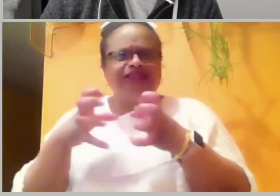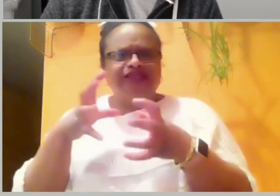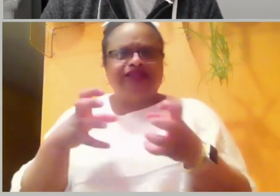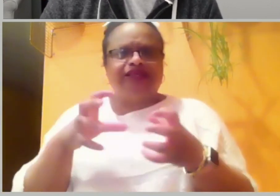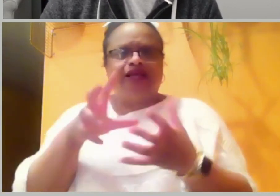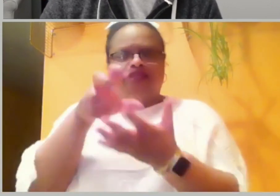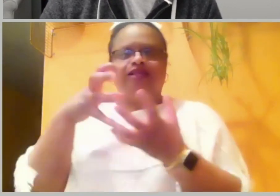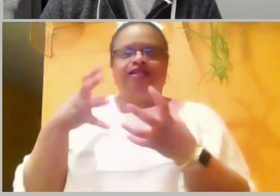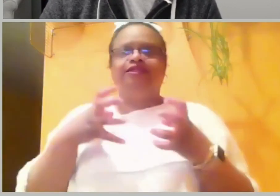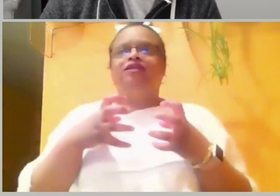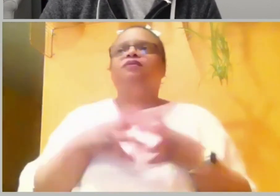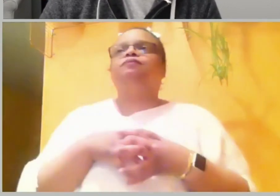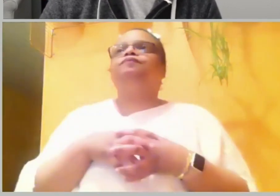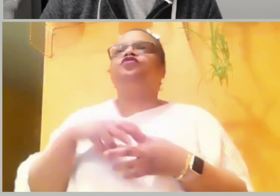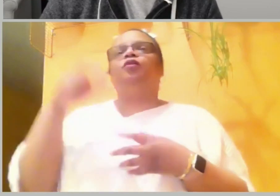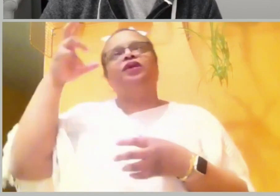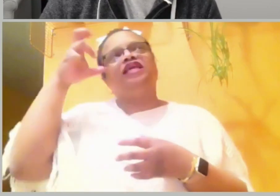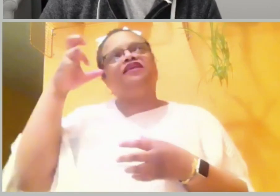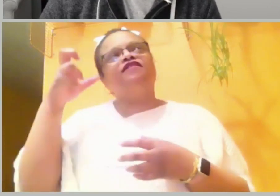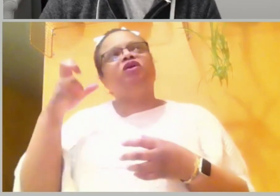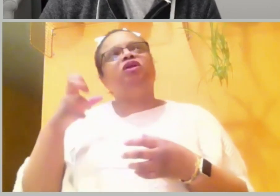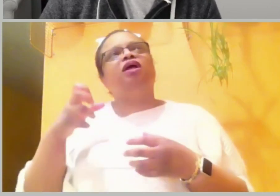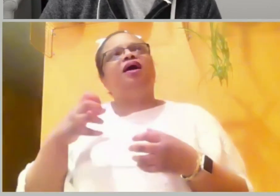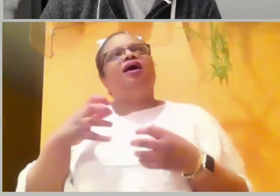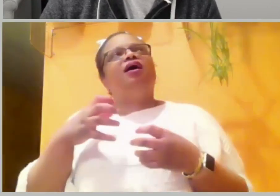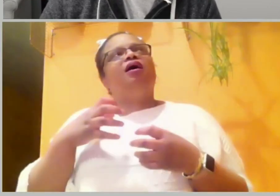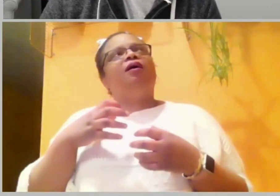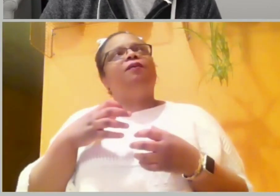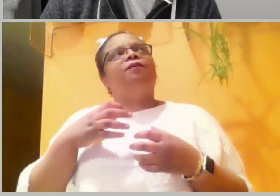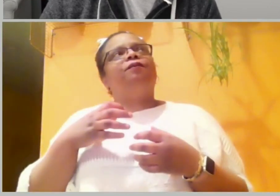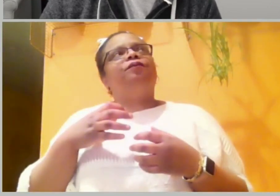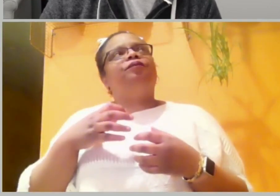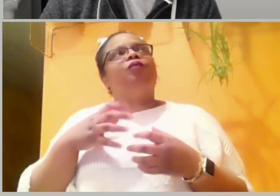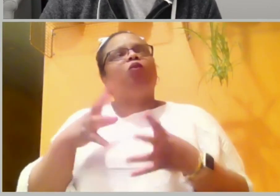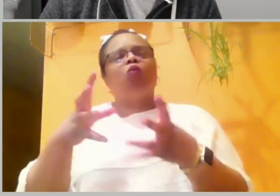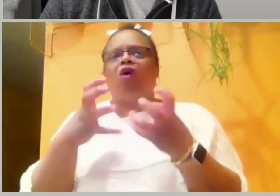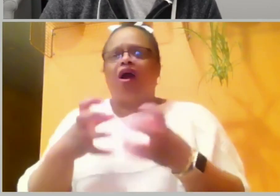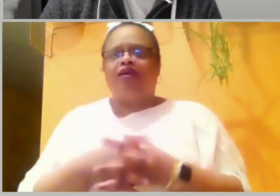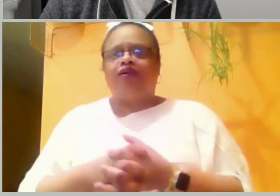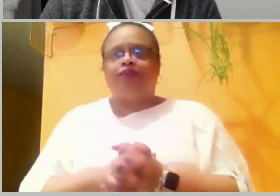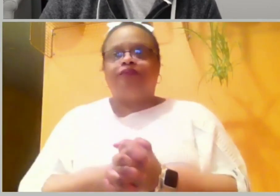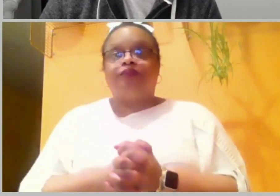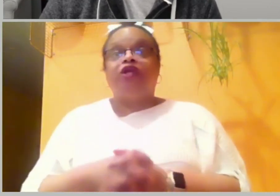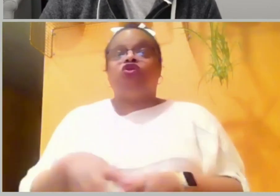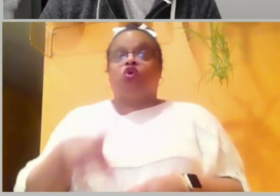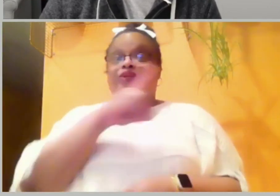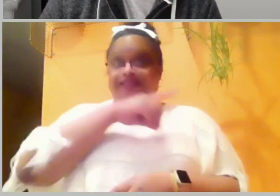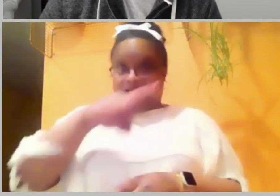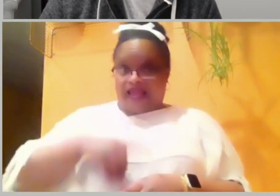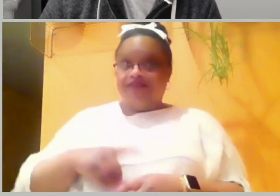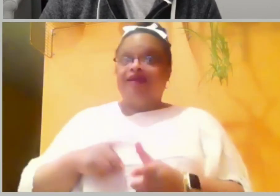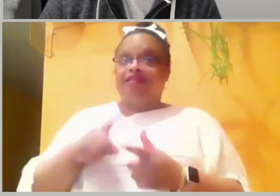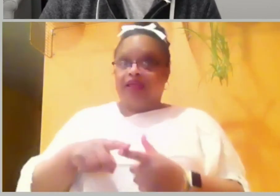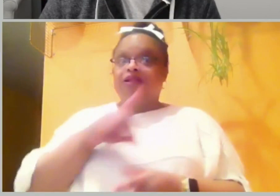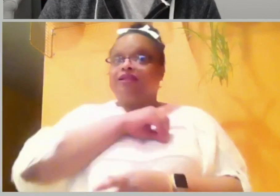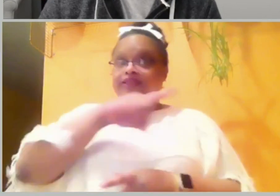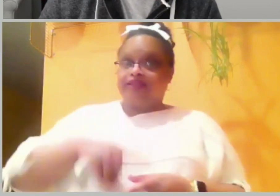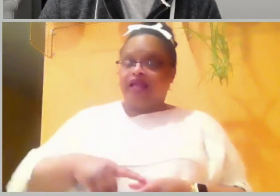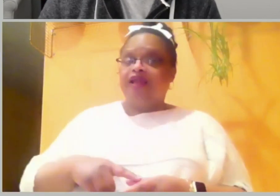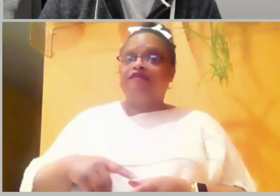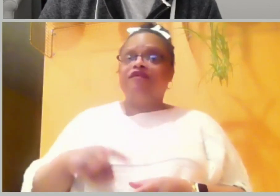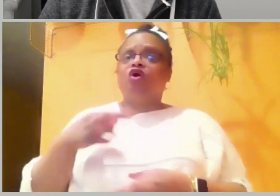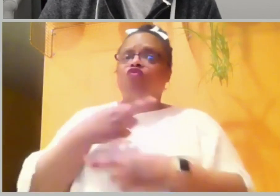David wholeheartedly confesses and repents before God, and God graciously forgives him. However,